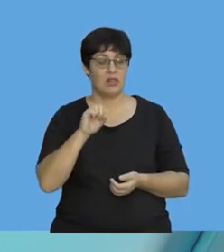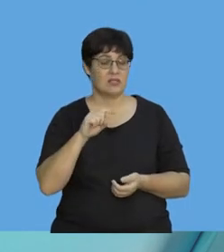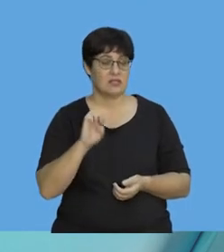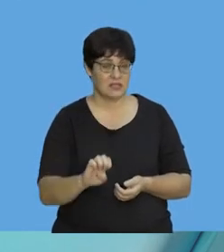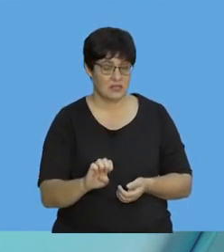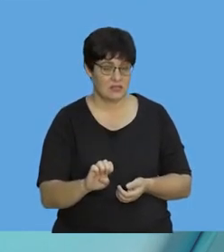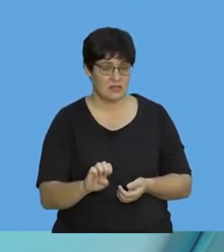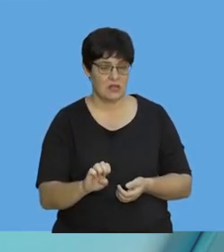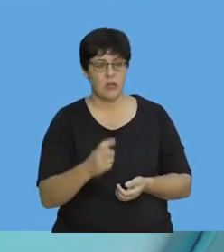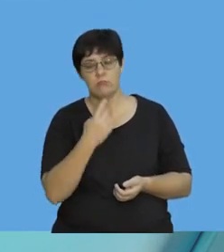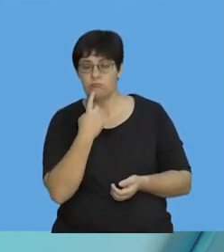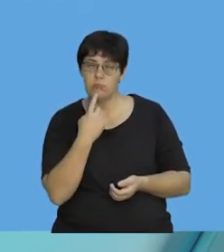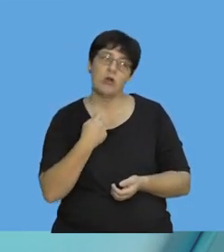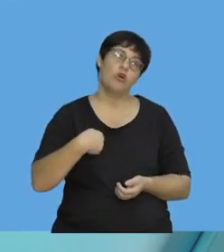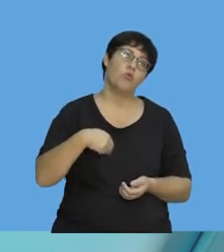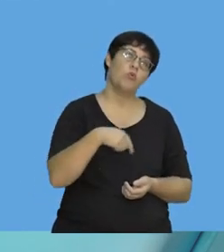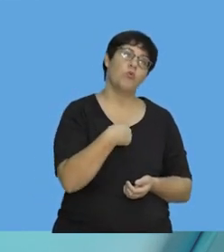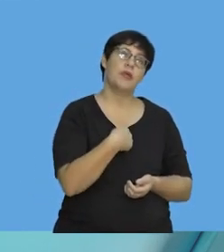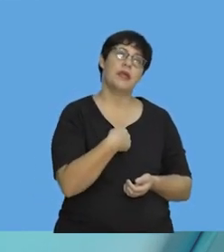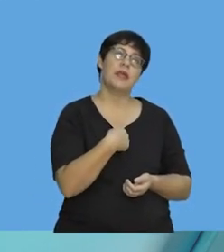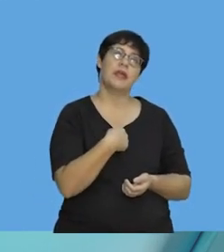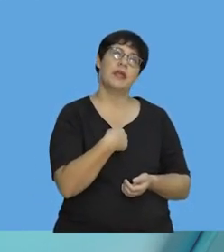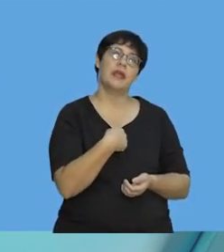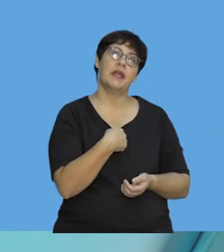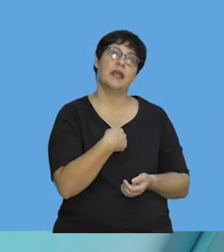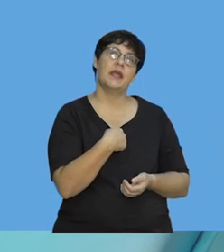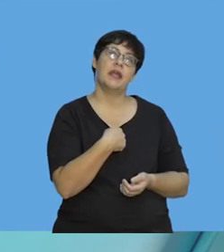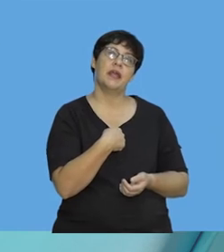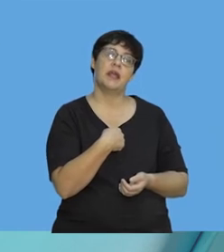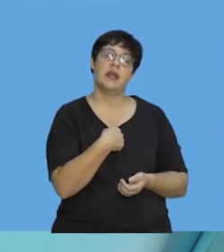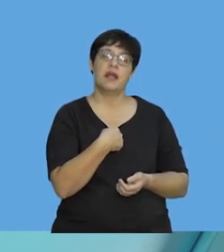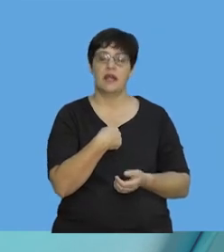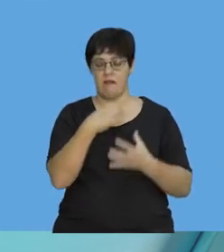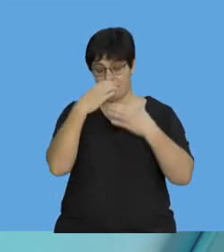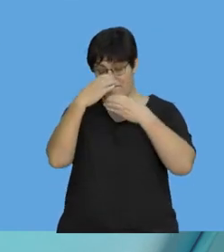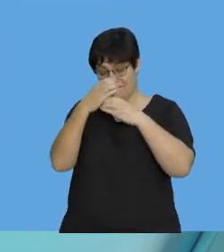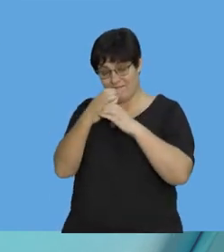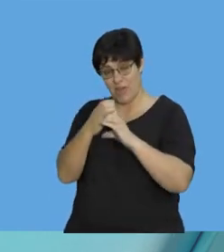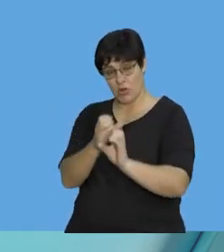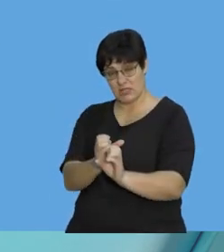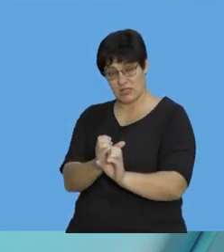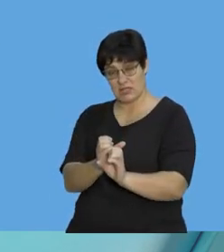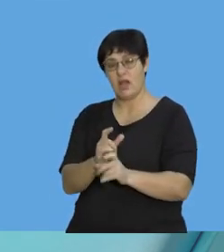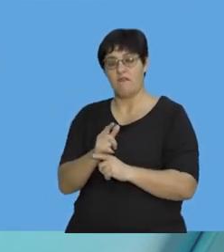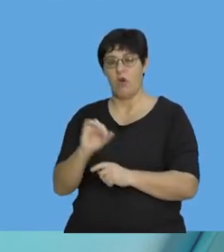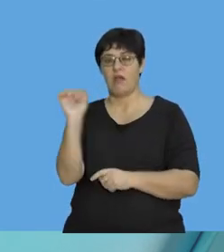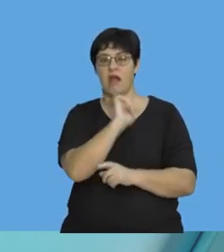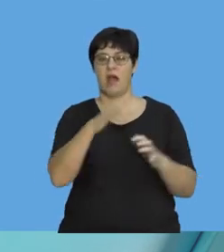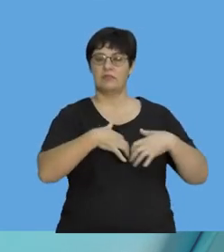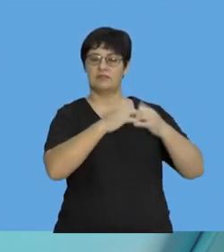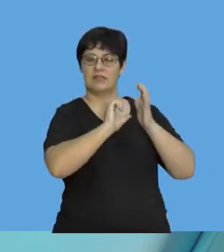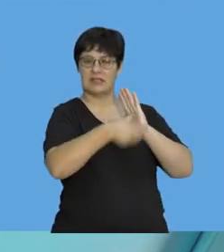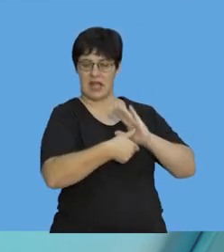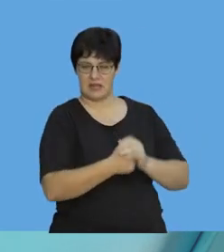Impulse is what we consider when people are designing cars. Why do we need to wear